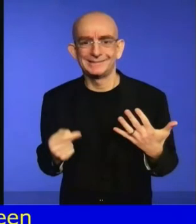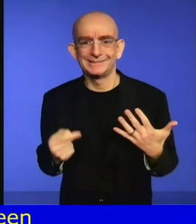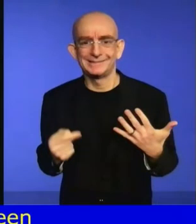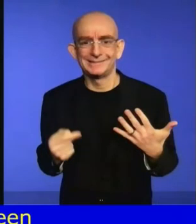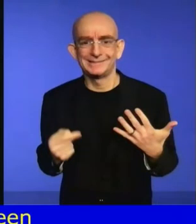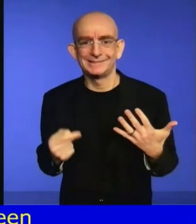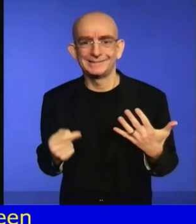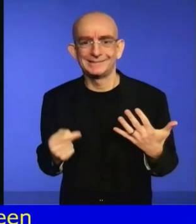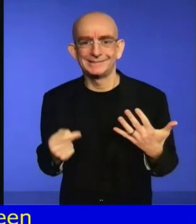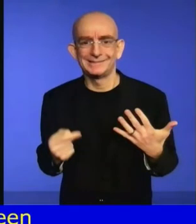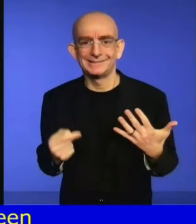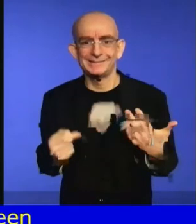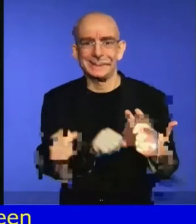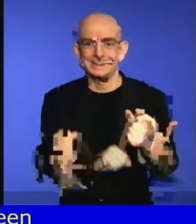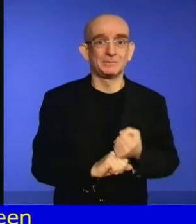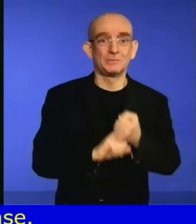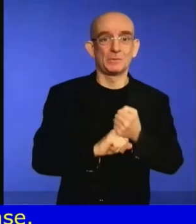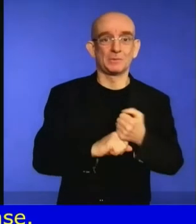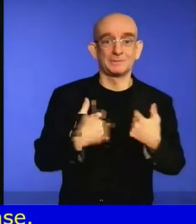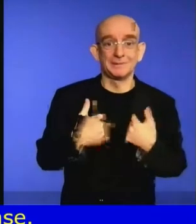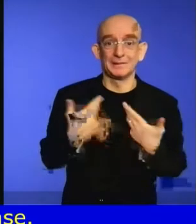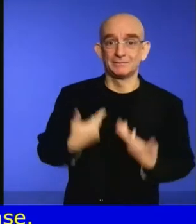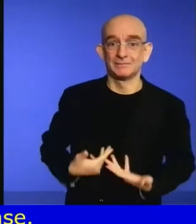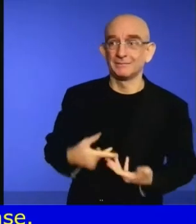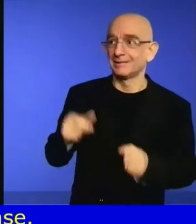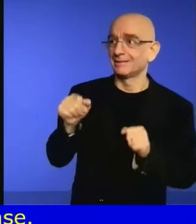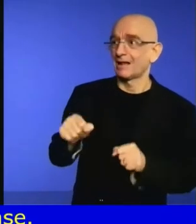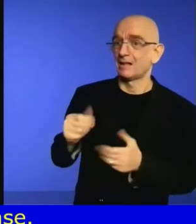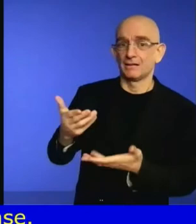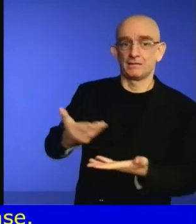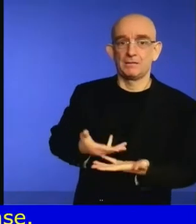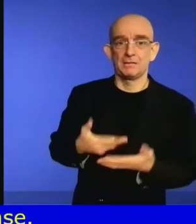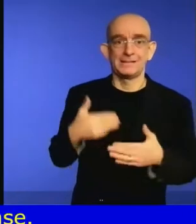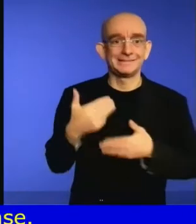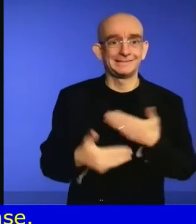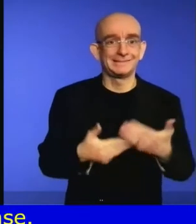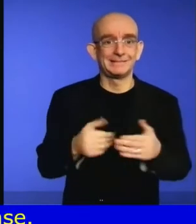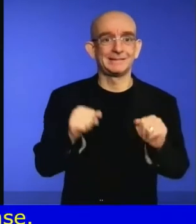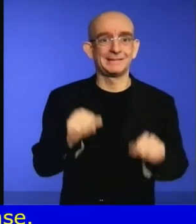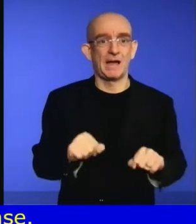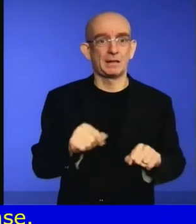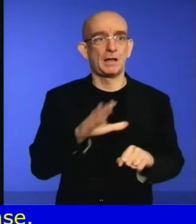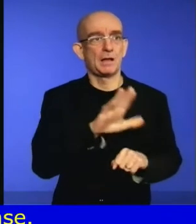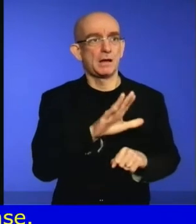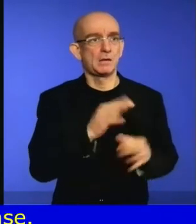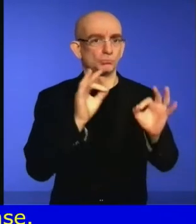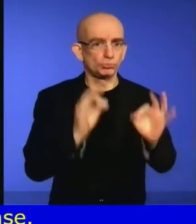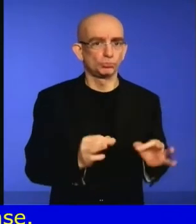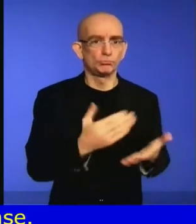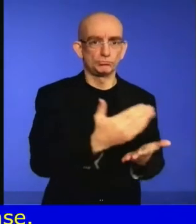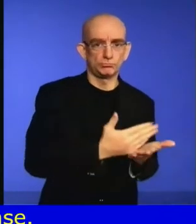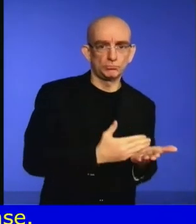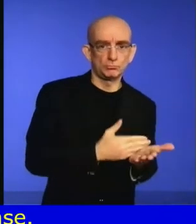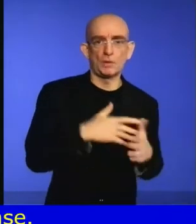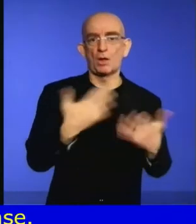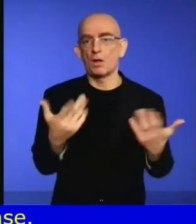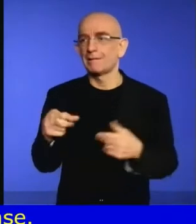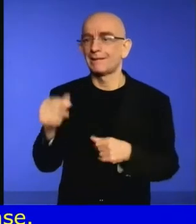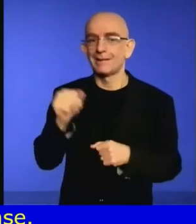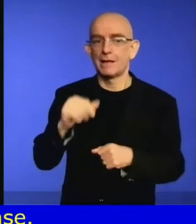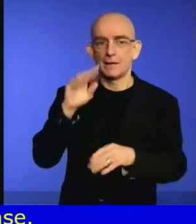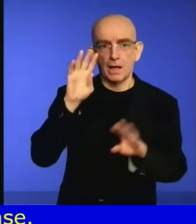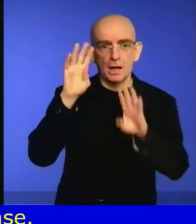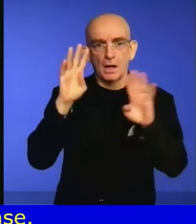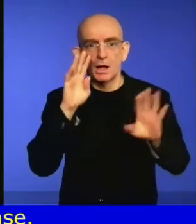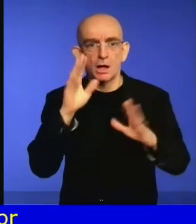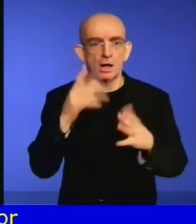have been decimated. And so the threat I'm looking toward is the threat of